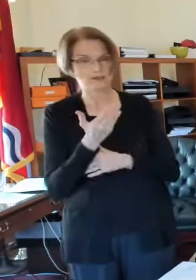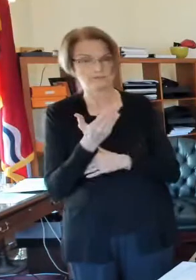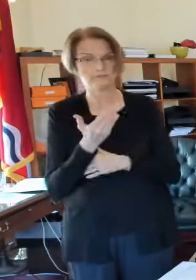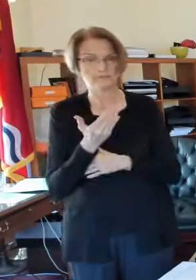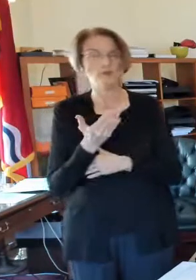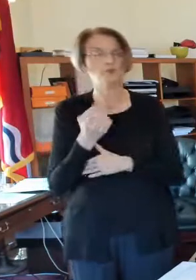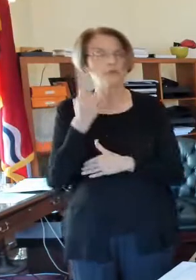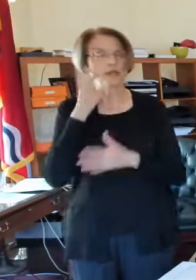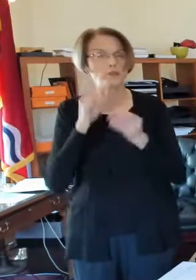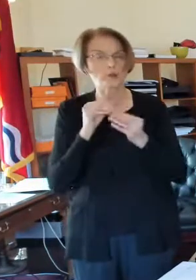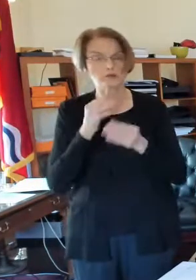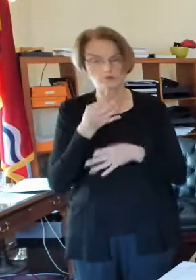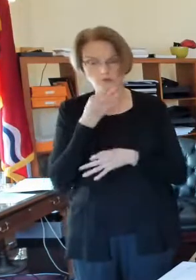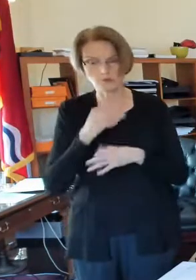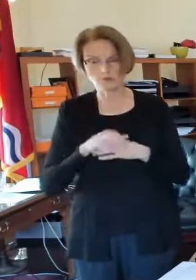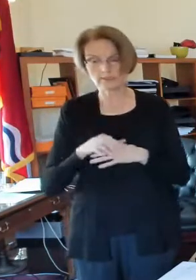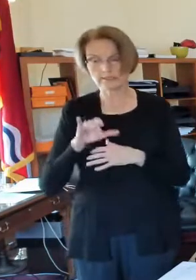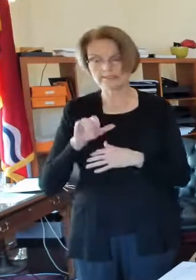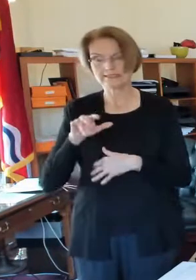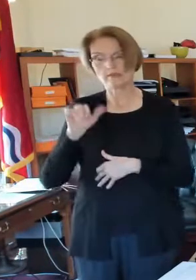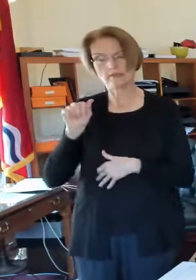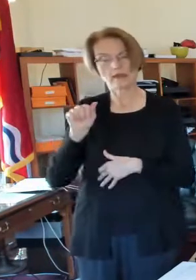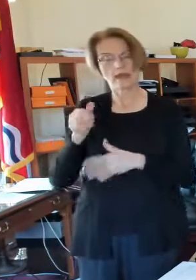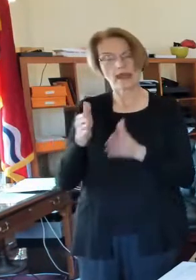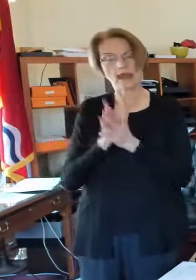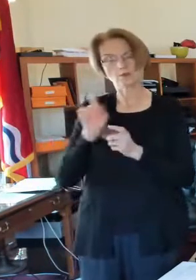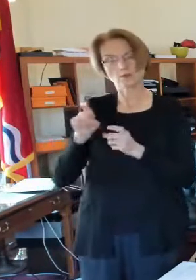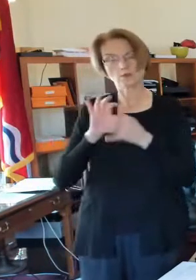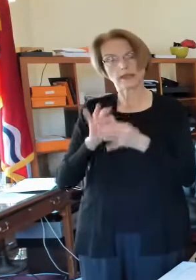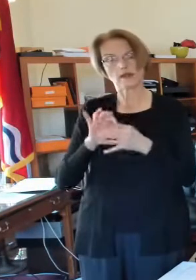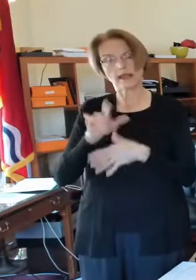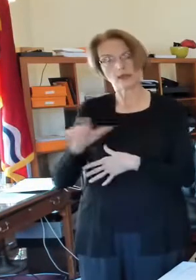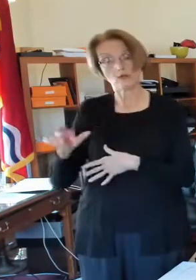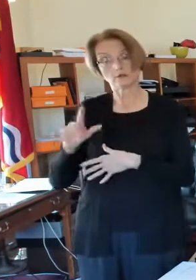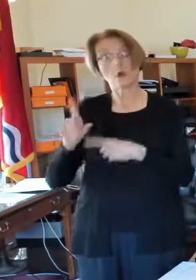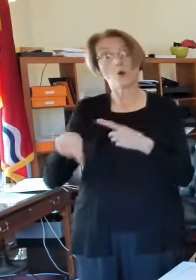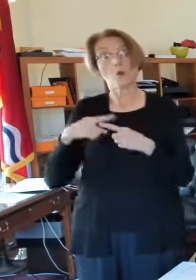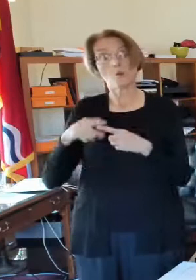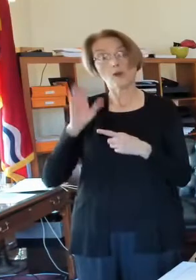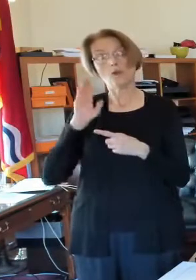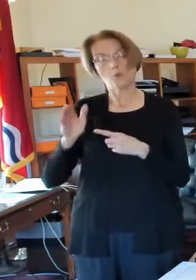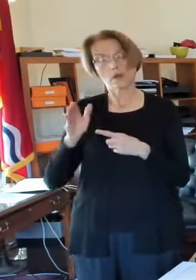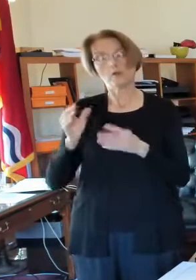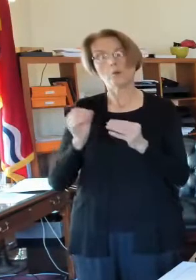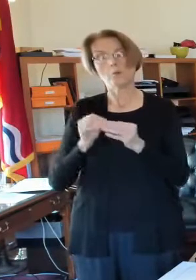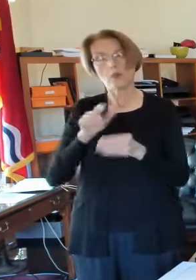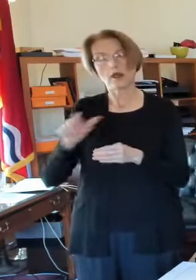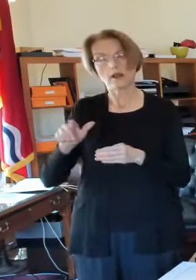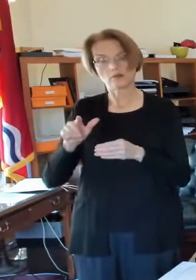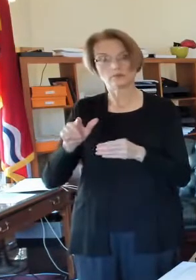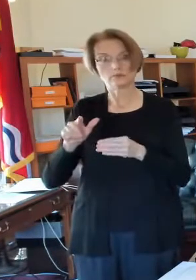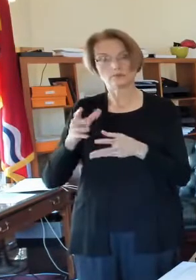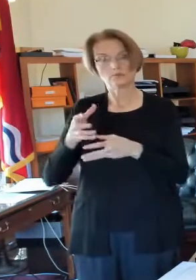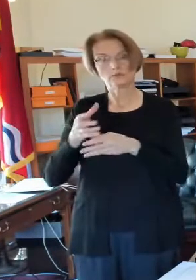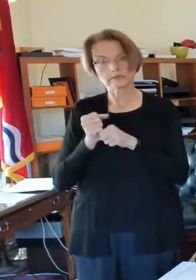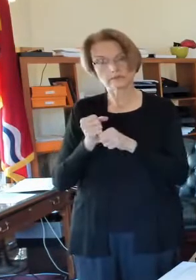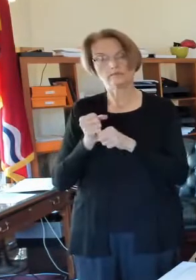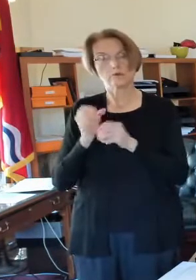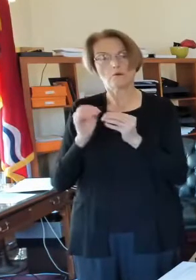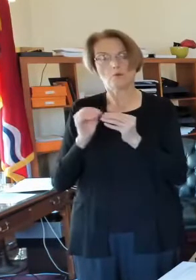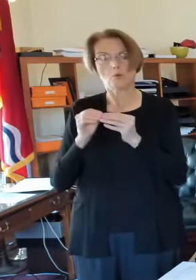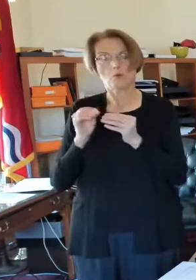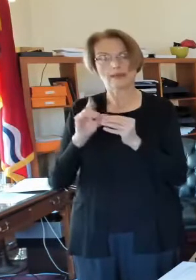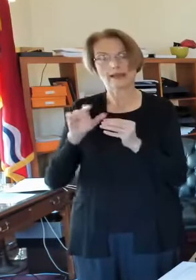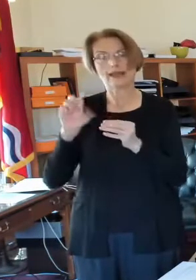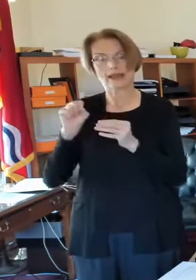landlords. When will more landlords begin to receive CARES funds if their tenants have filled